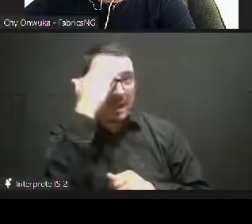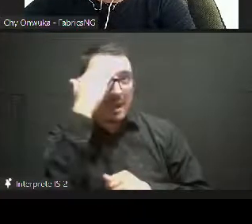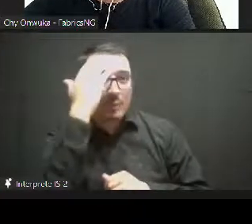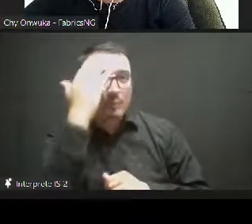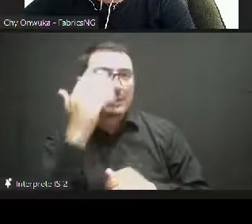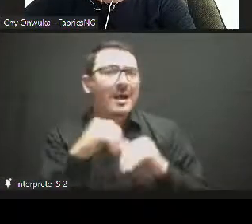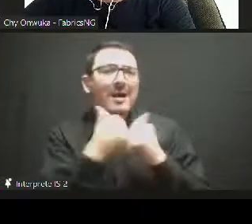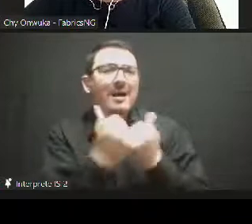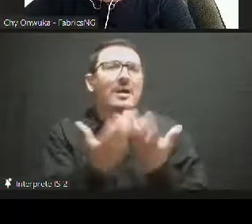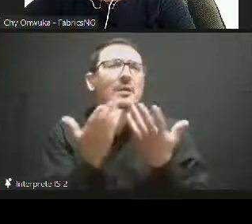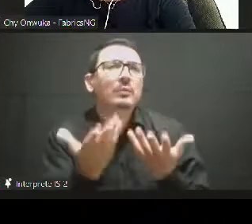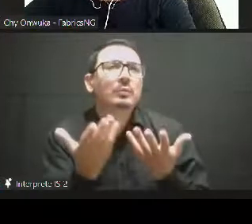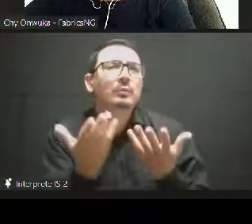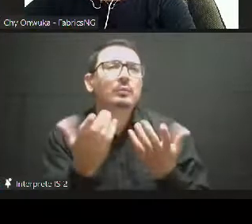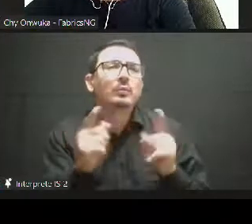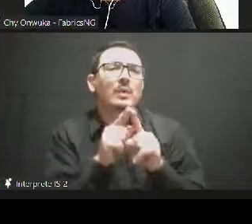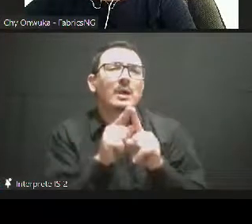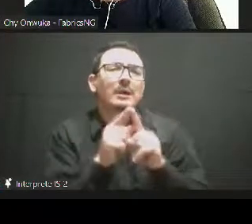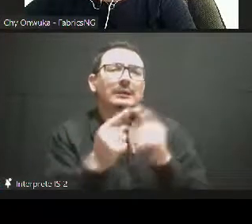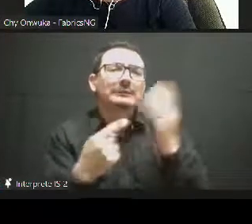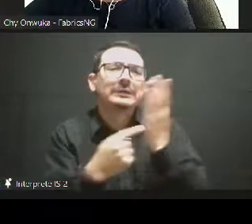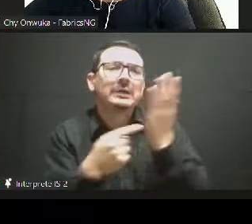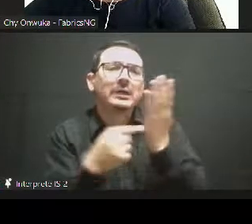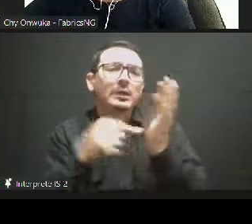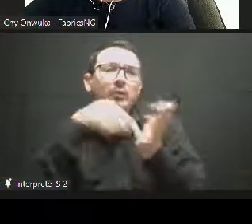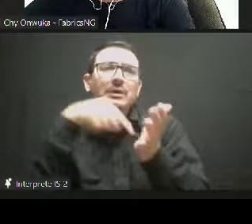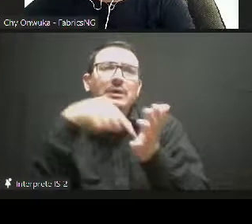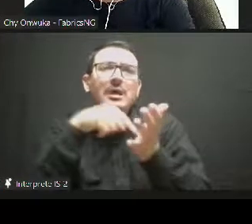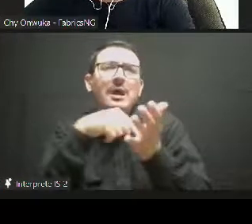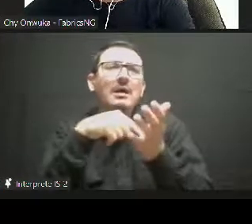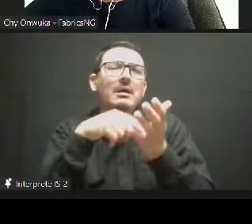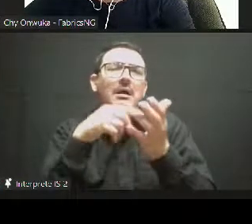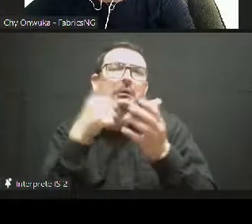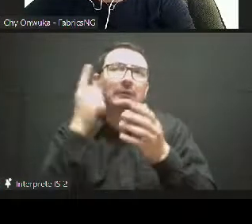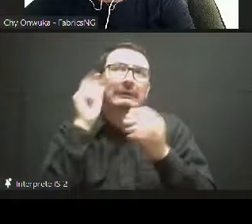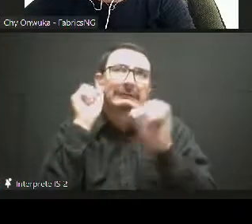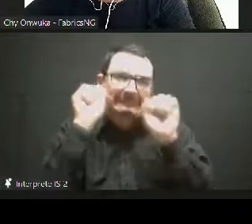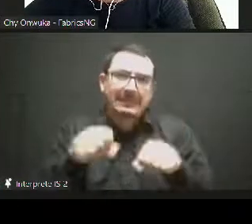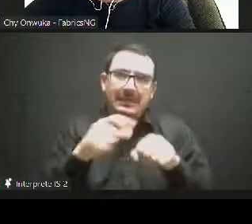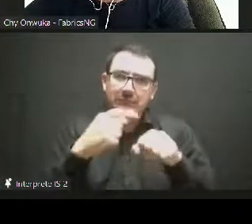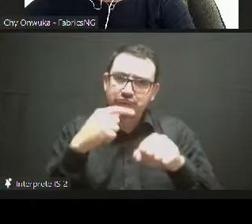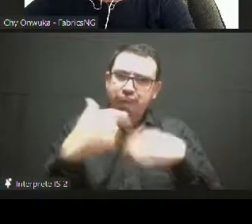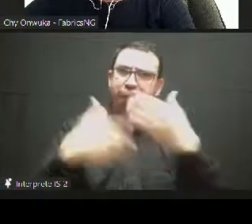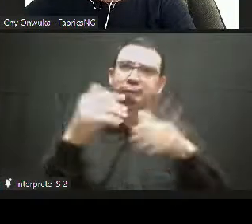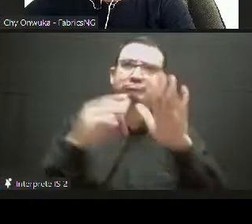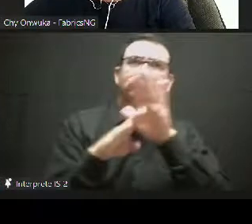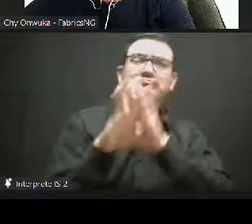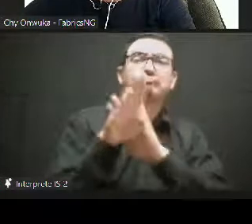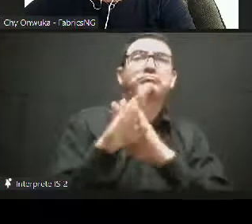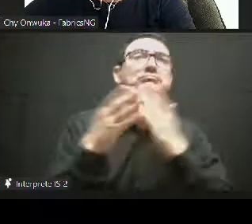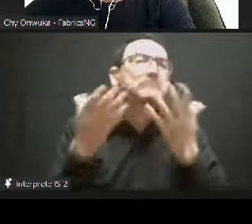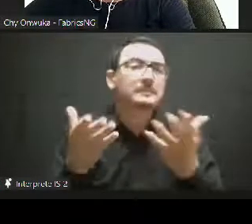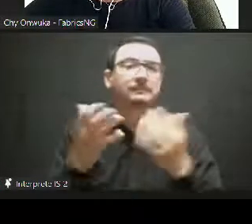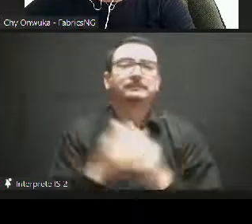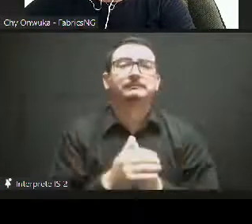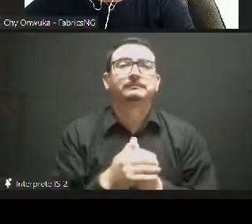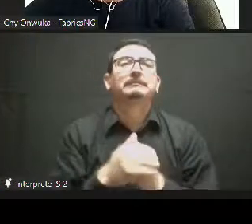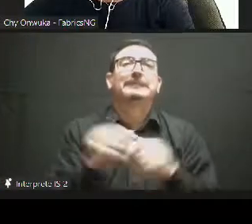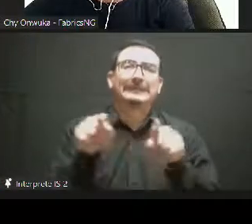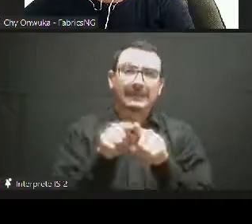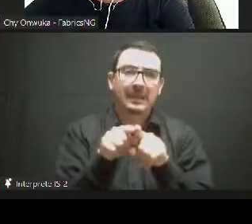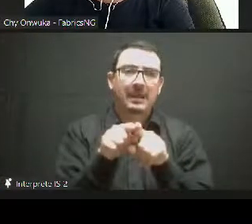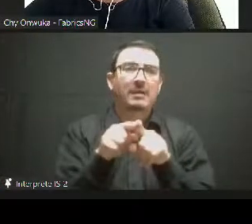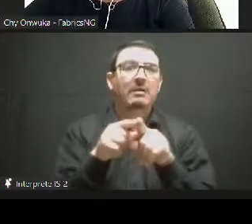and, you know, understanding kind of how that, uh, uh, you know, how digitization is